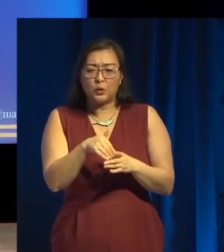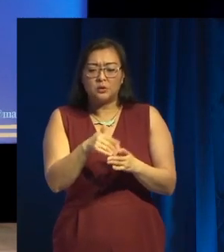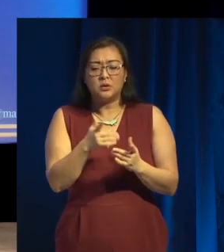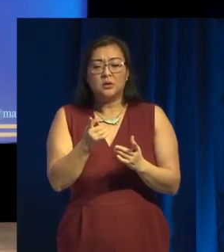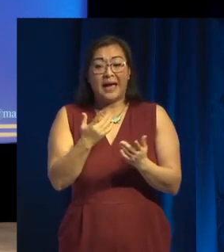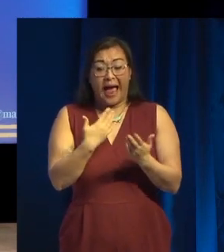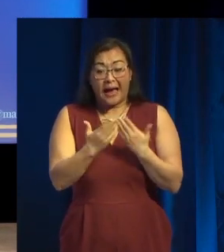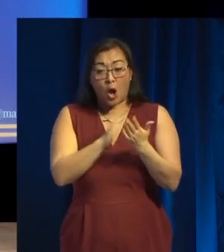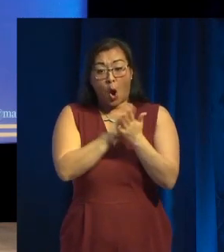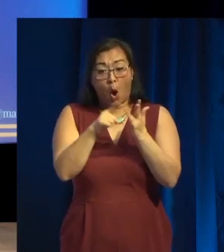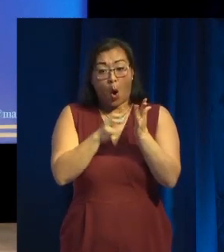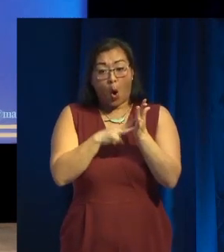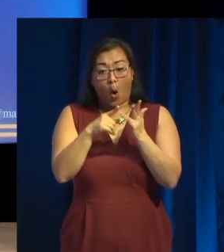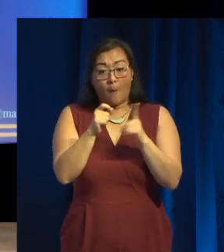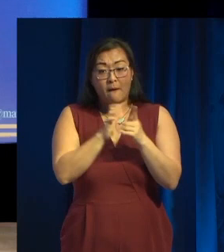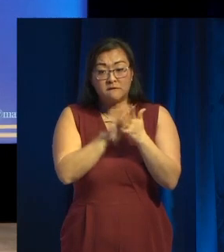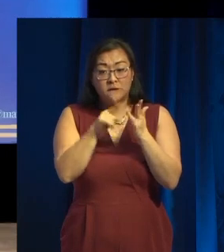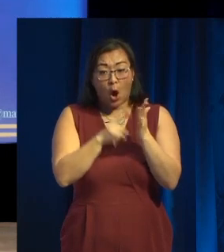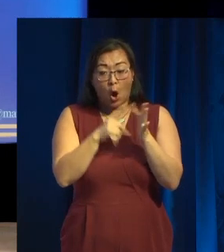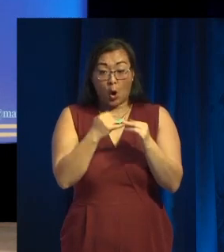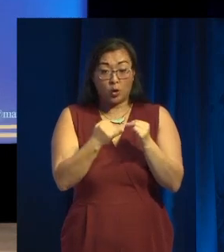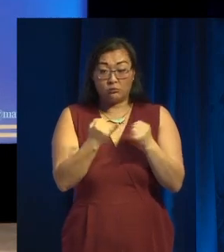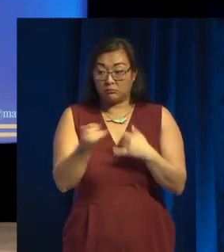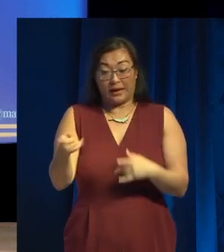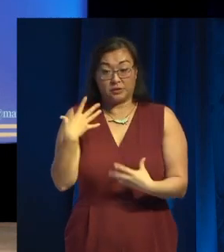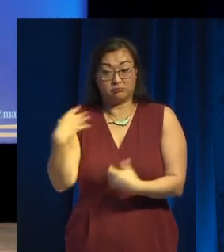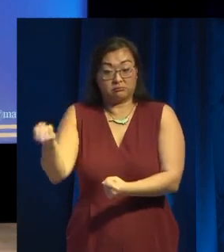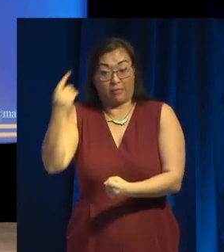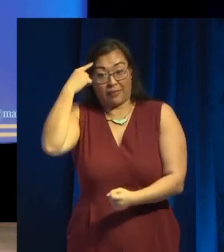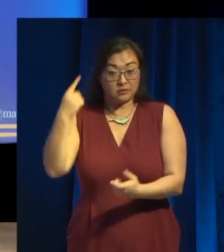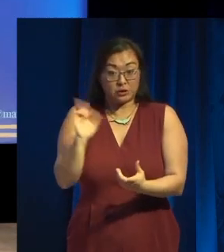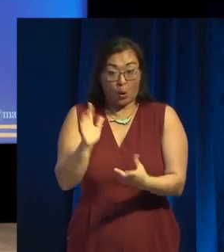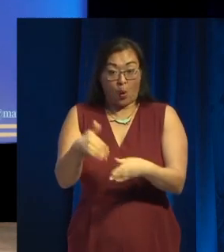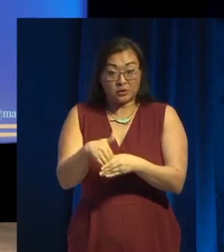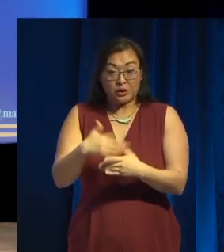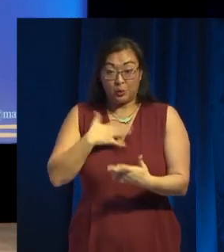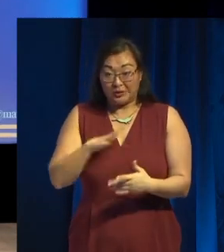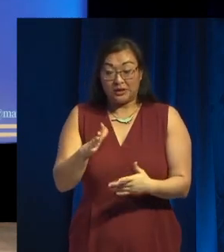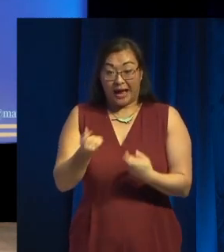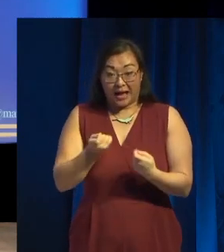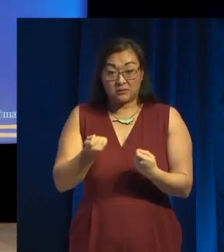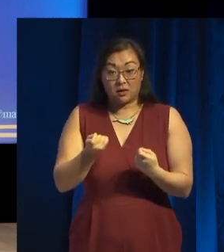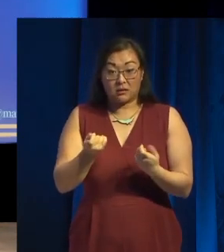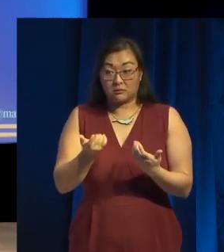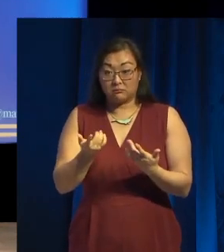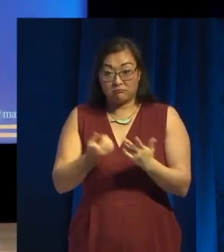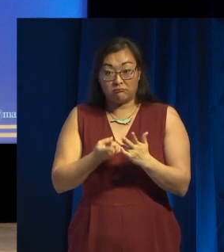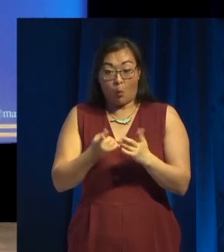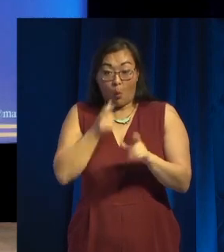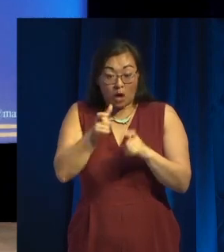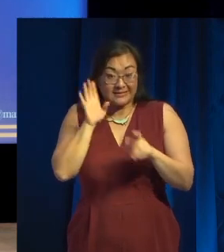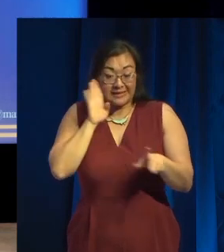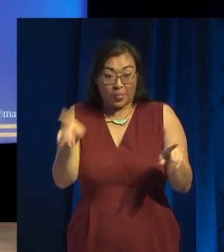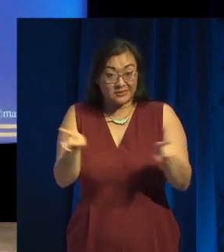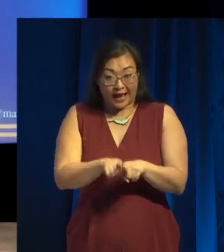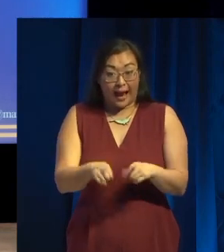because it has no idea of context. So, you have to handle that, and you have to give it more words. And this comes back to what